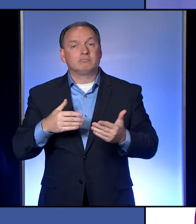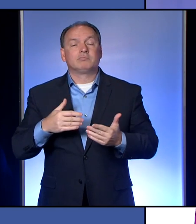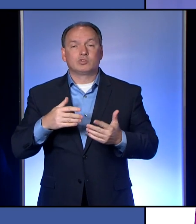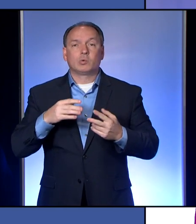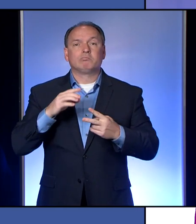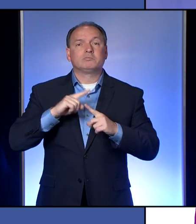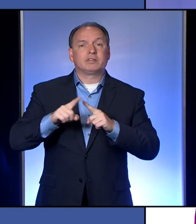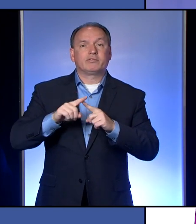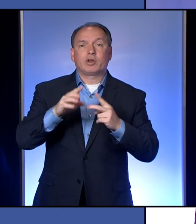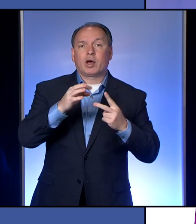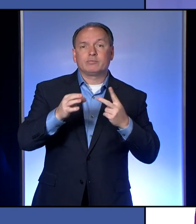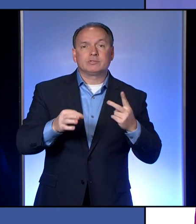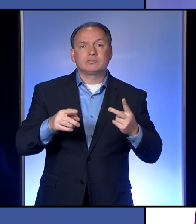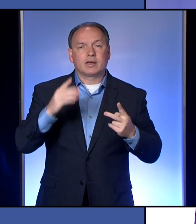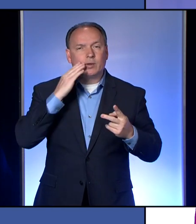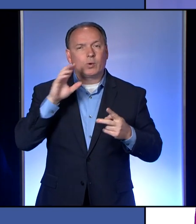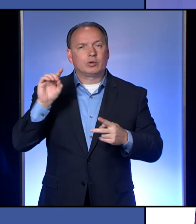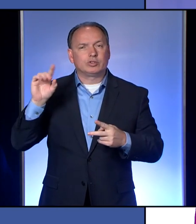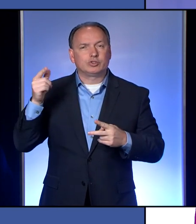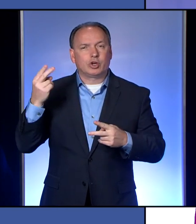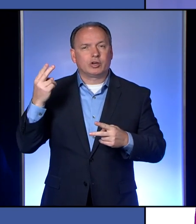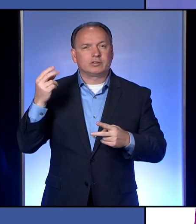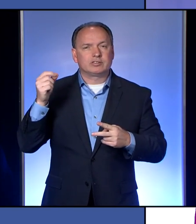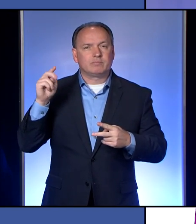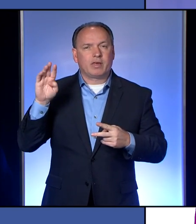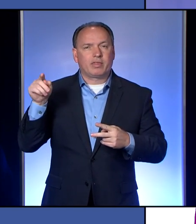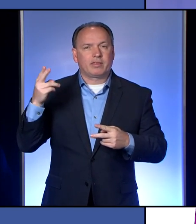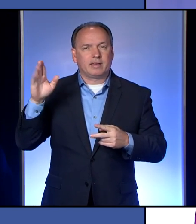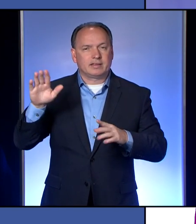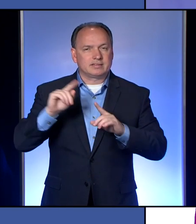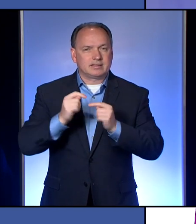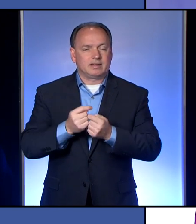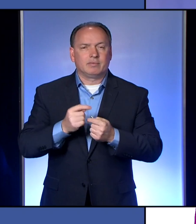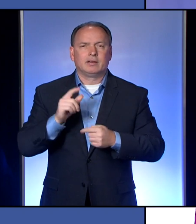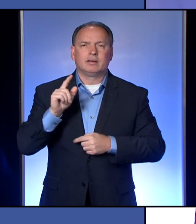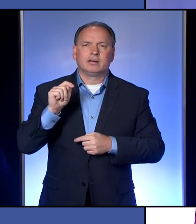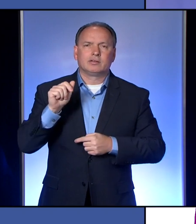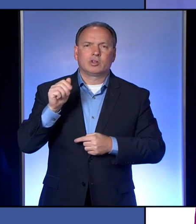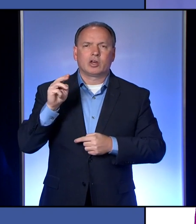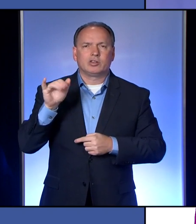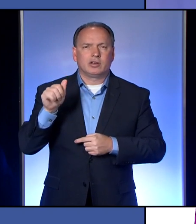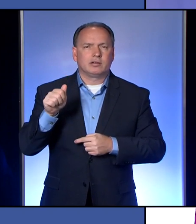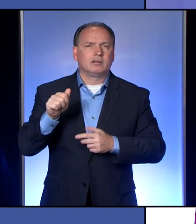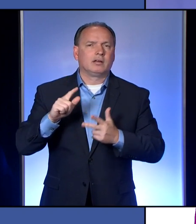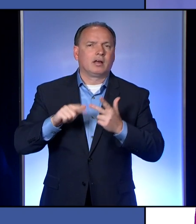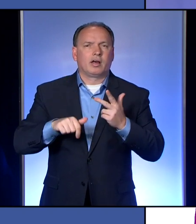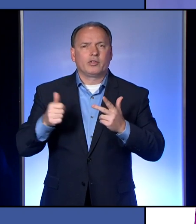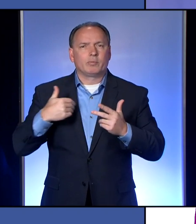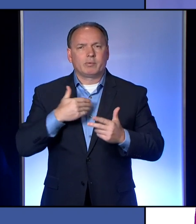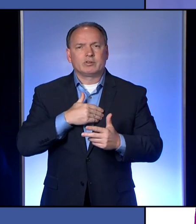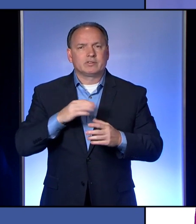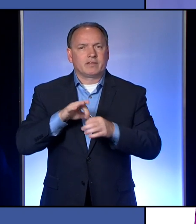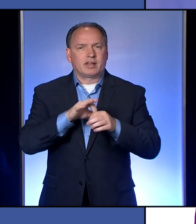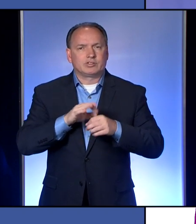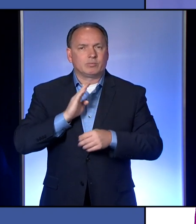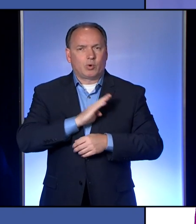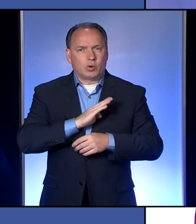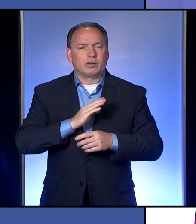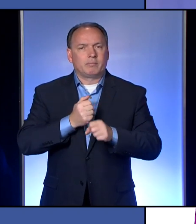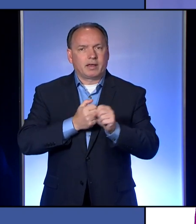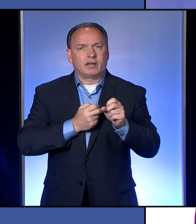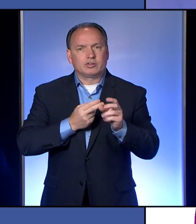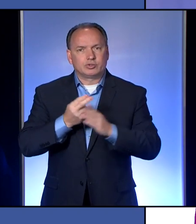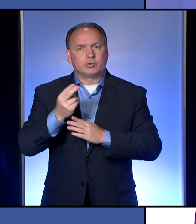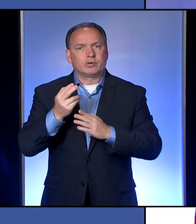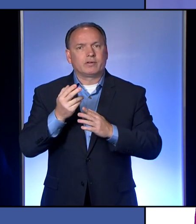options but I know Doug Smith and his entire team, Tanya and the members of the election board are working hard to make sure that